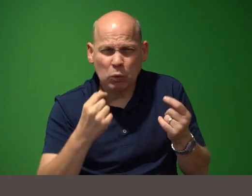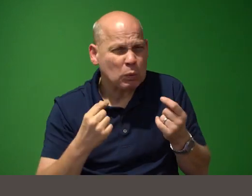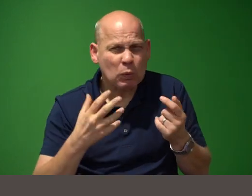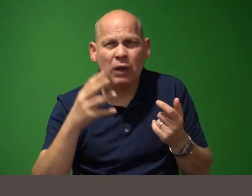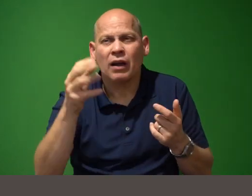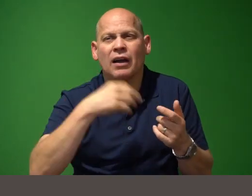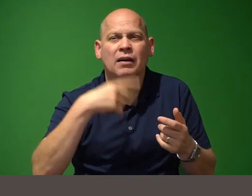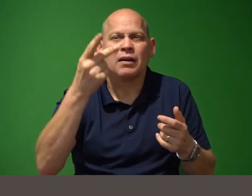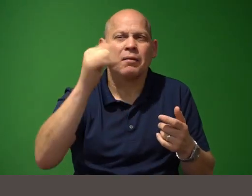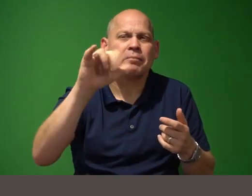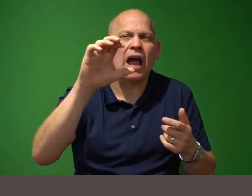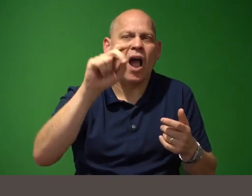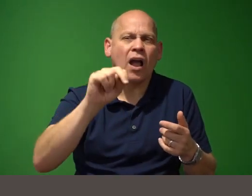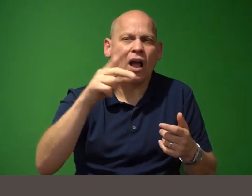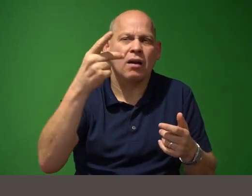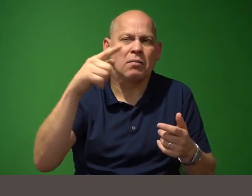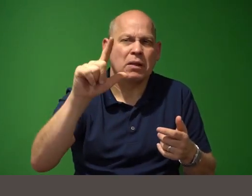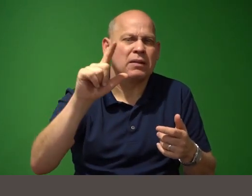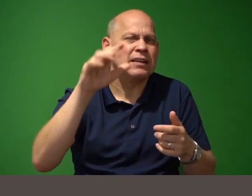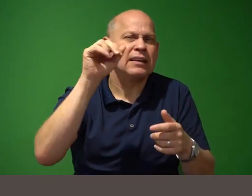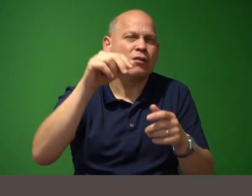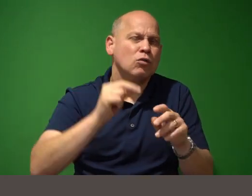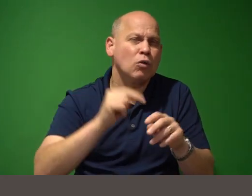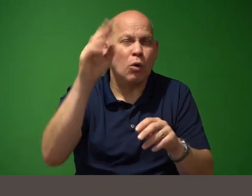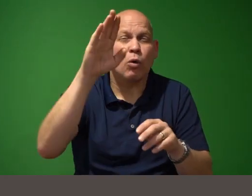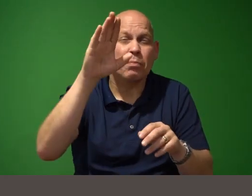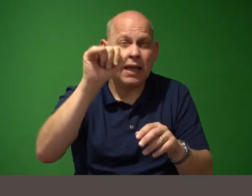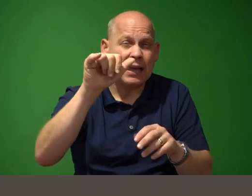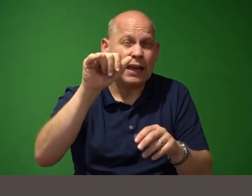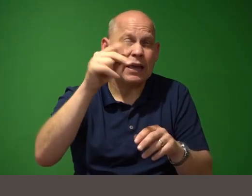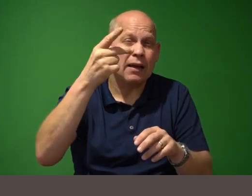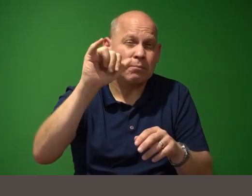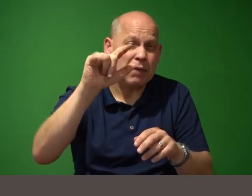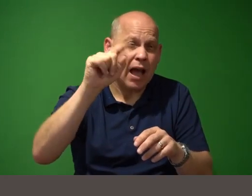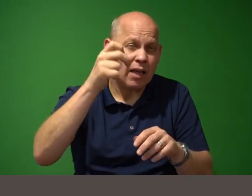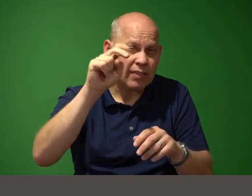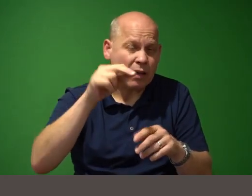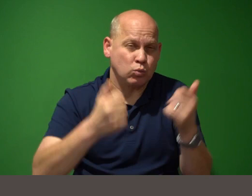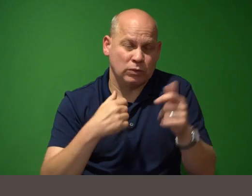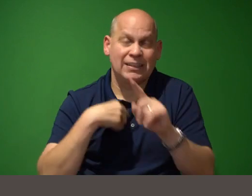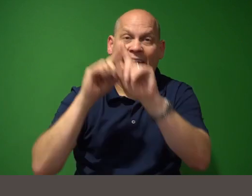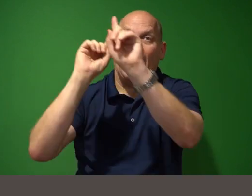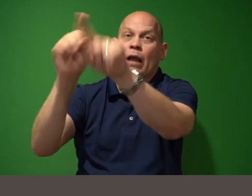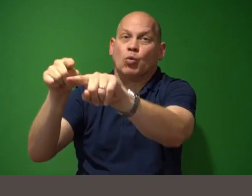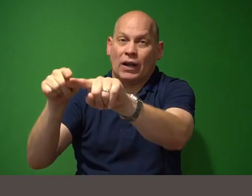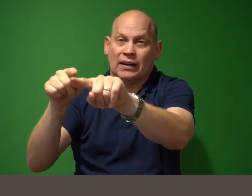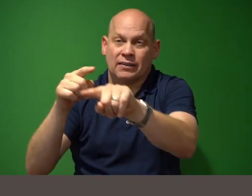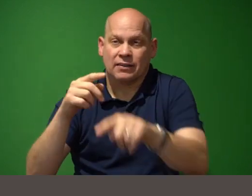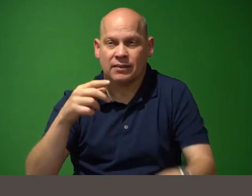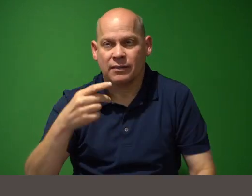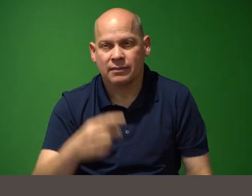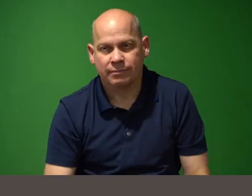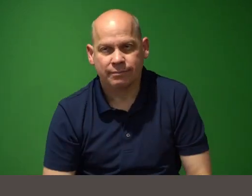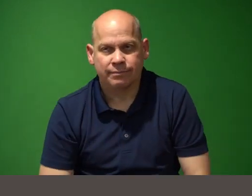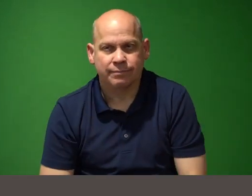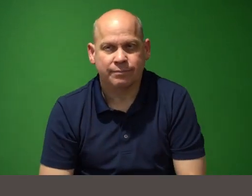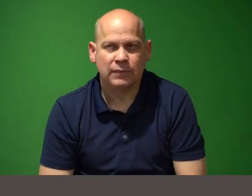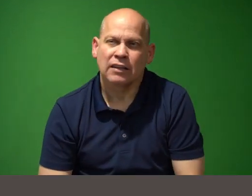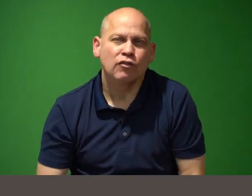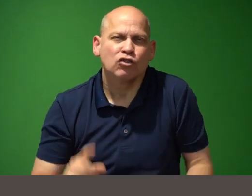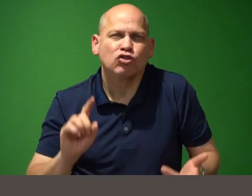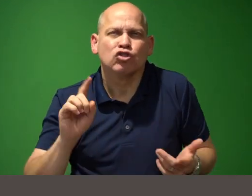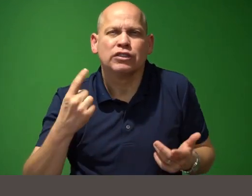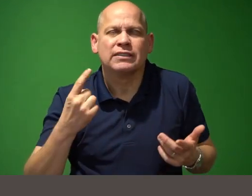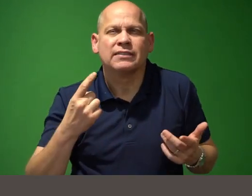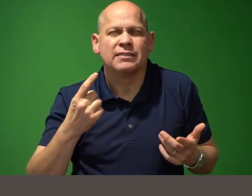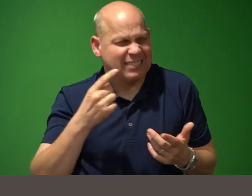recently north bay python north bay python which i attended in petaluma and just uh mid-august the